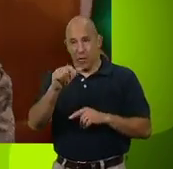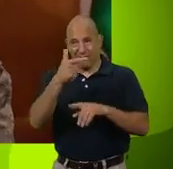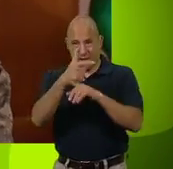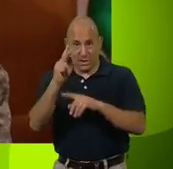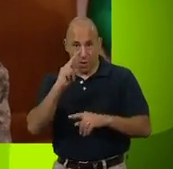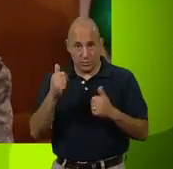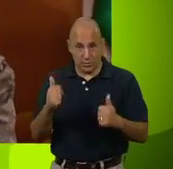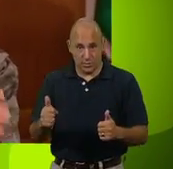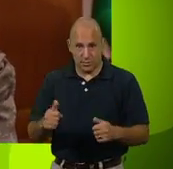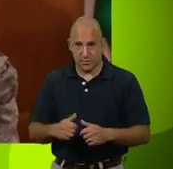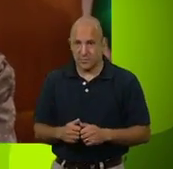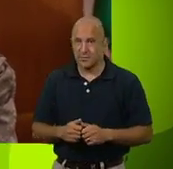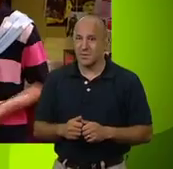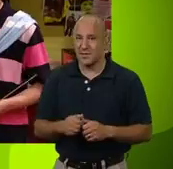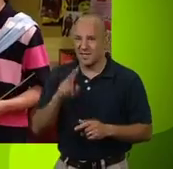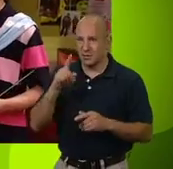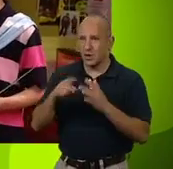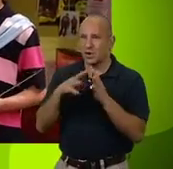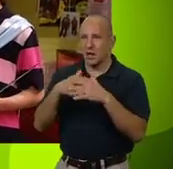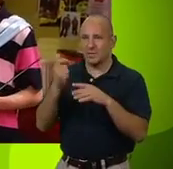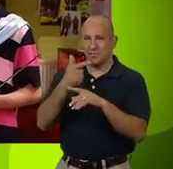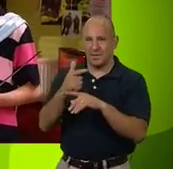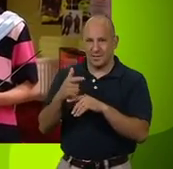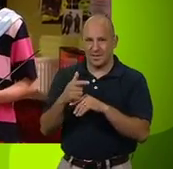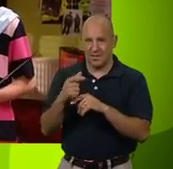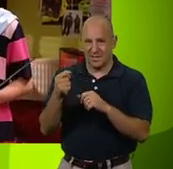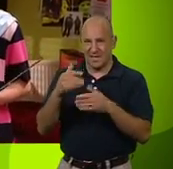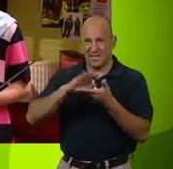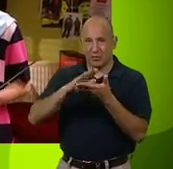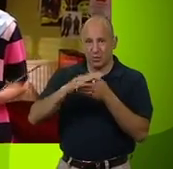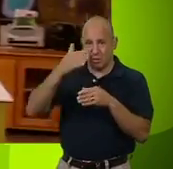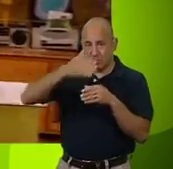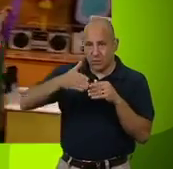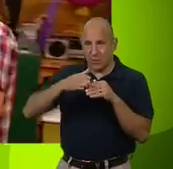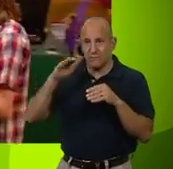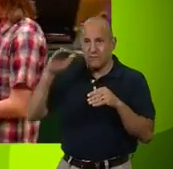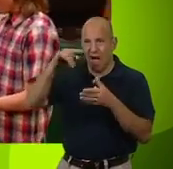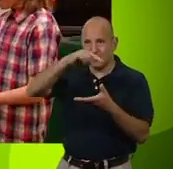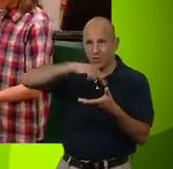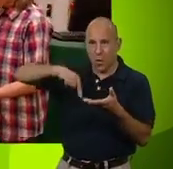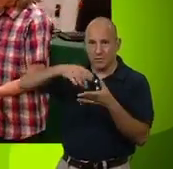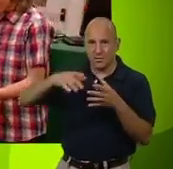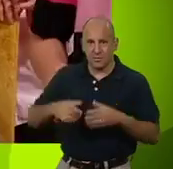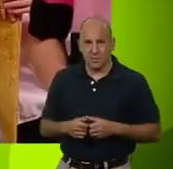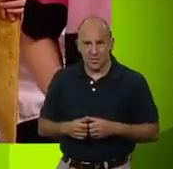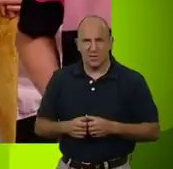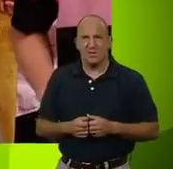your video. Wait until we see what James has made. He's cut the sandwiches into shapes of flying saucers. Oh!